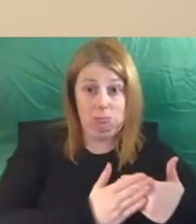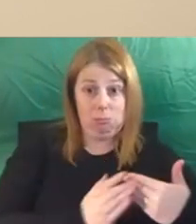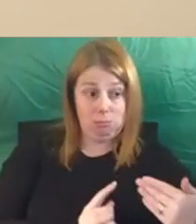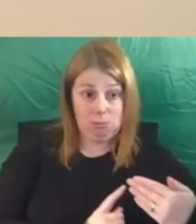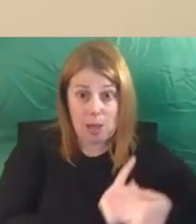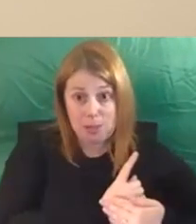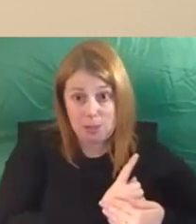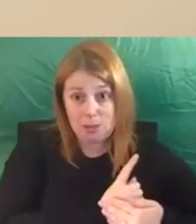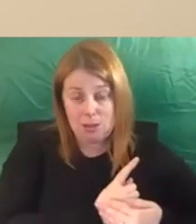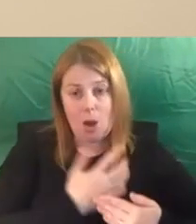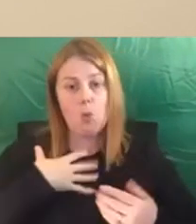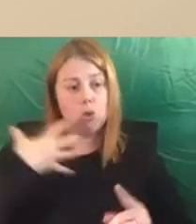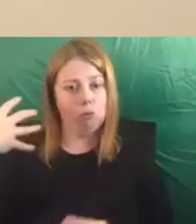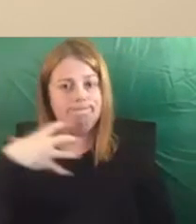light on that.